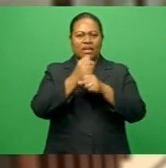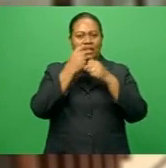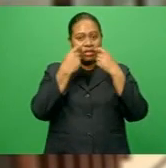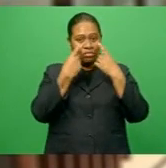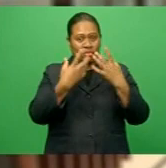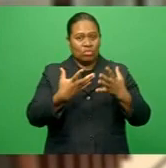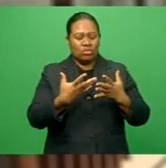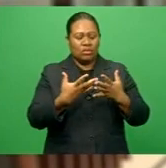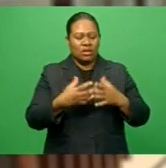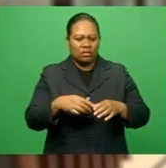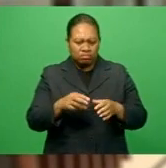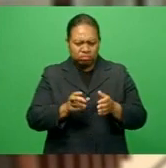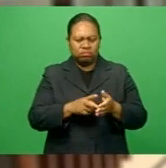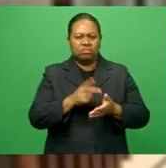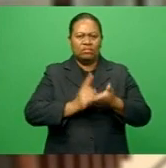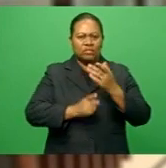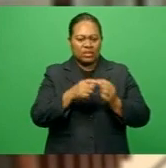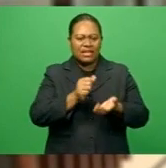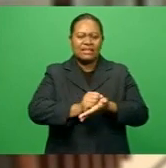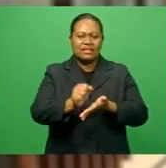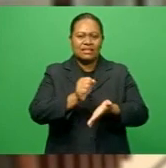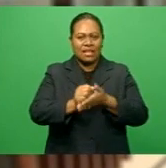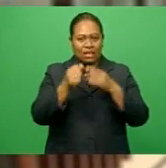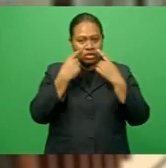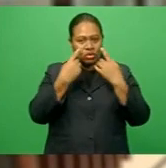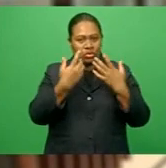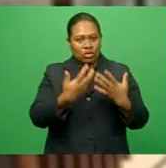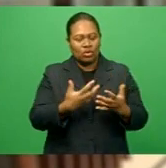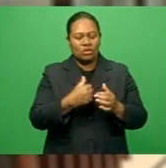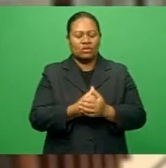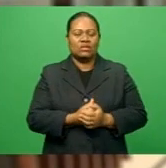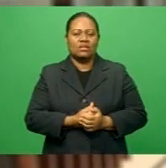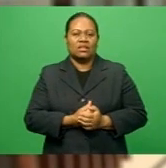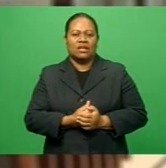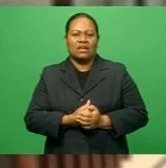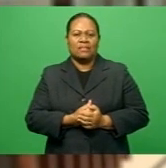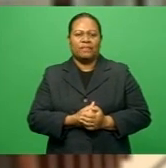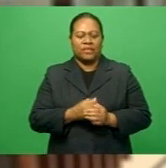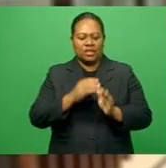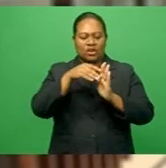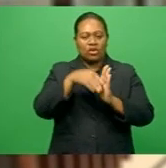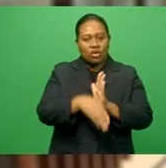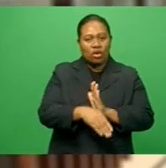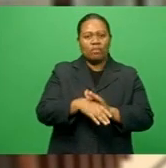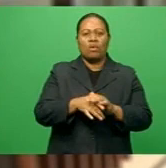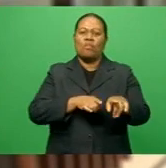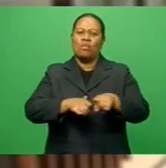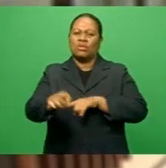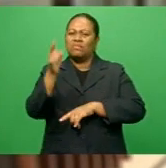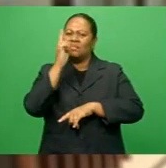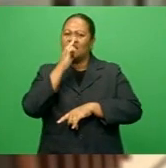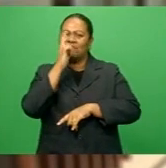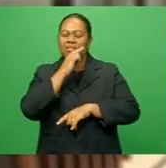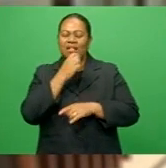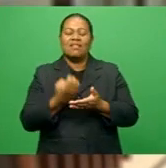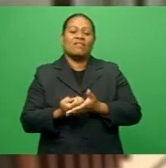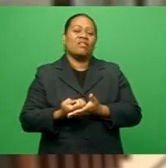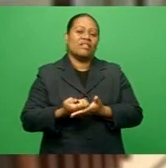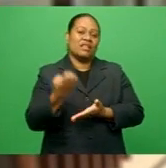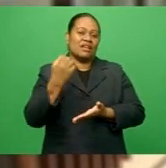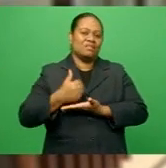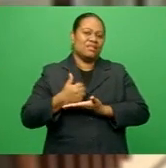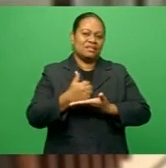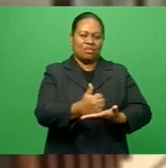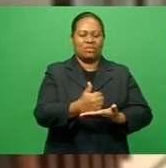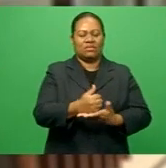strong rebound in retail sales, a steady recovery in card spending, a drop in the number of people receiving income support, and an